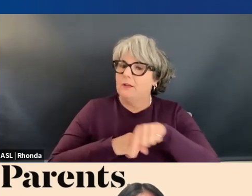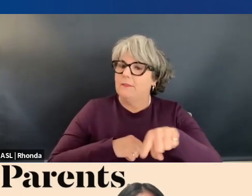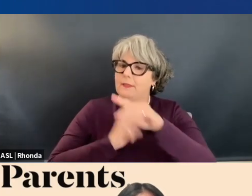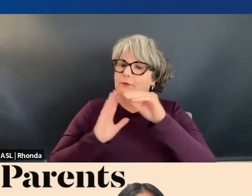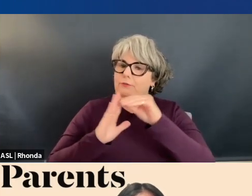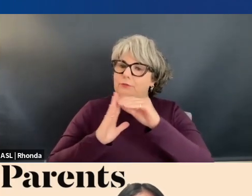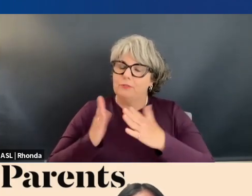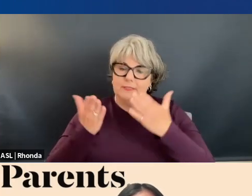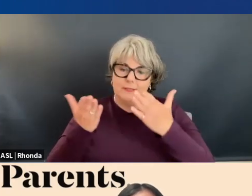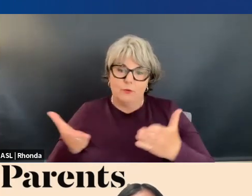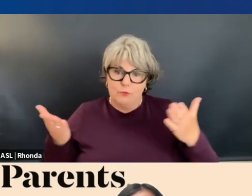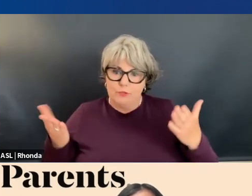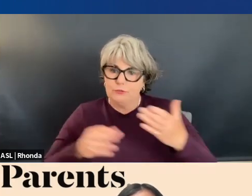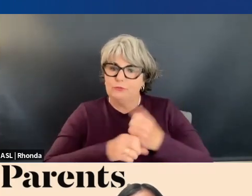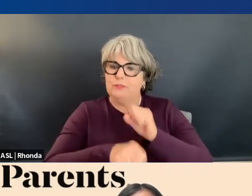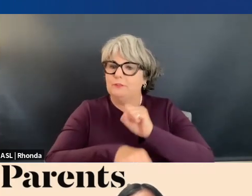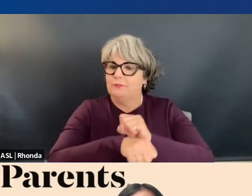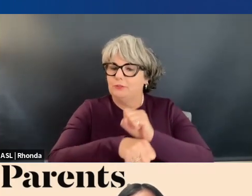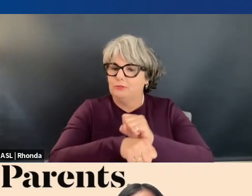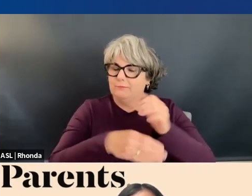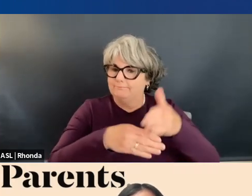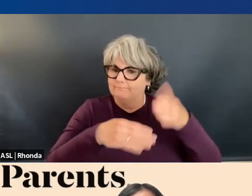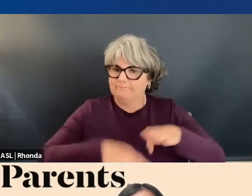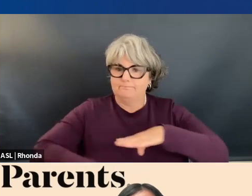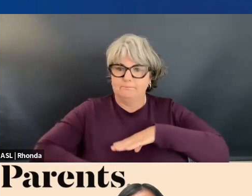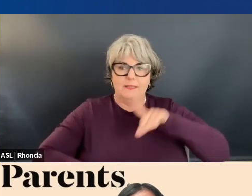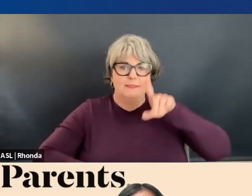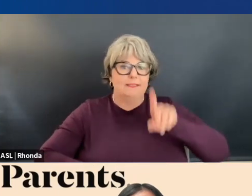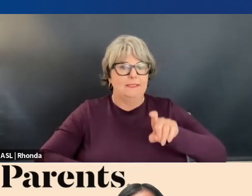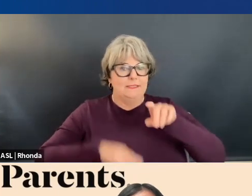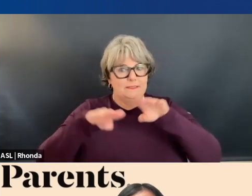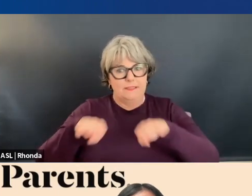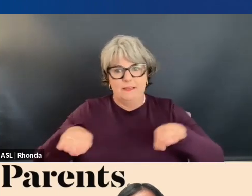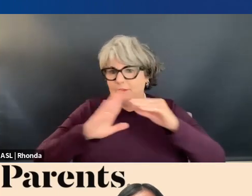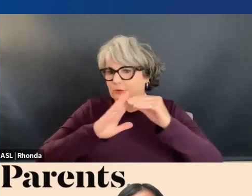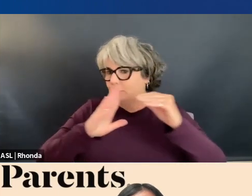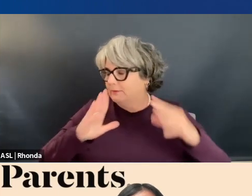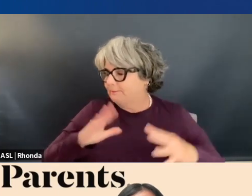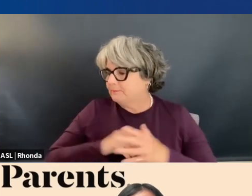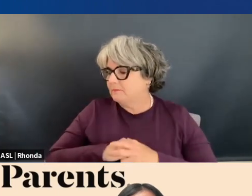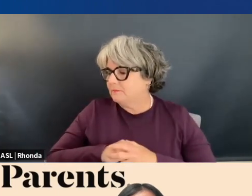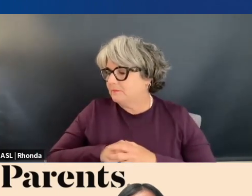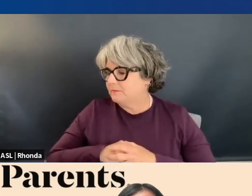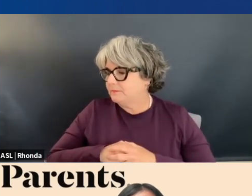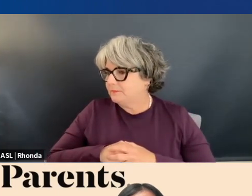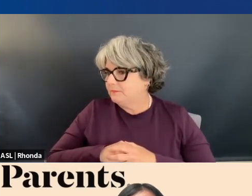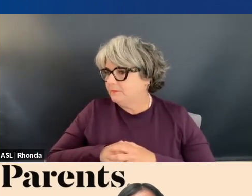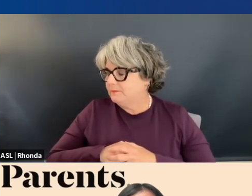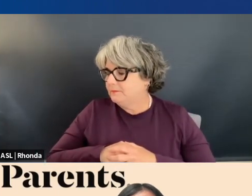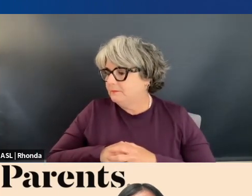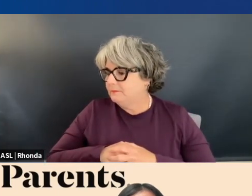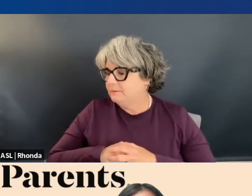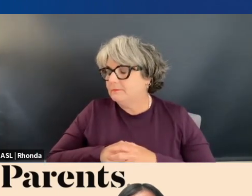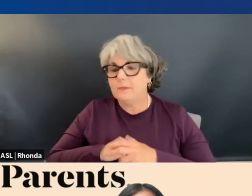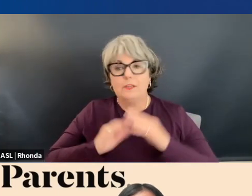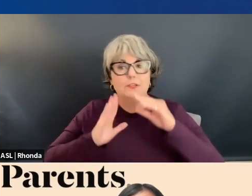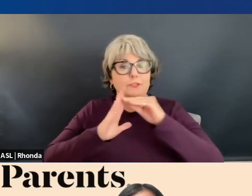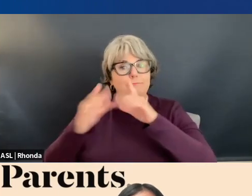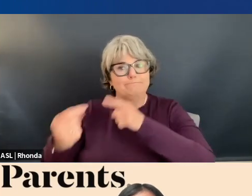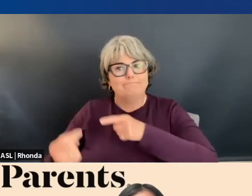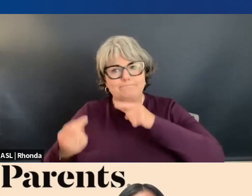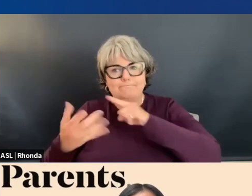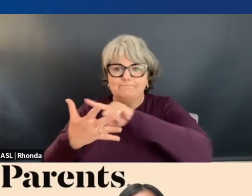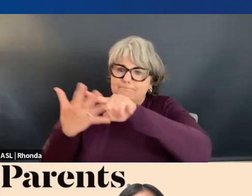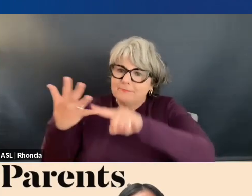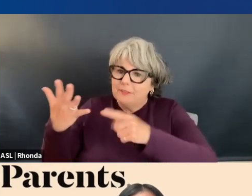the resources to get the job done and meet the needs of our kids. And the last thing I would say is kids are struggling with